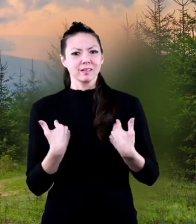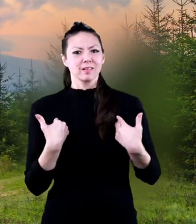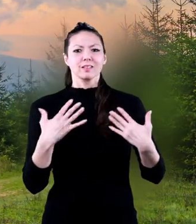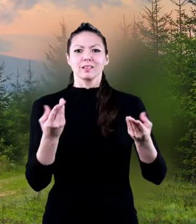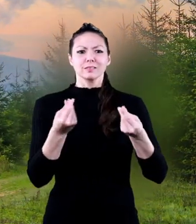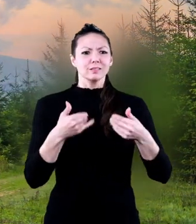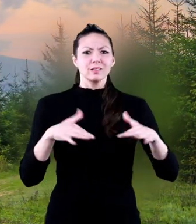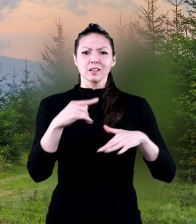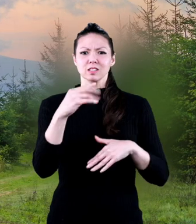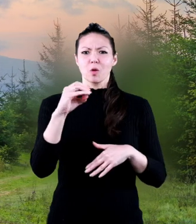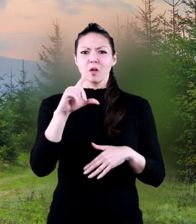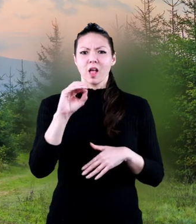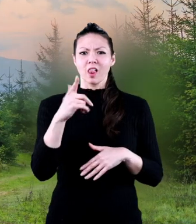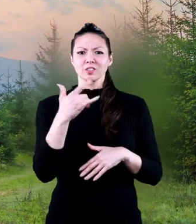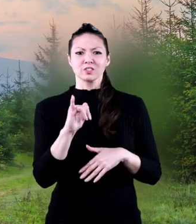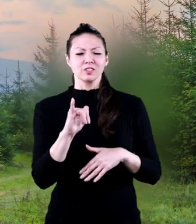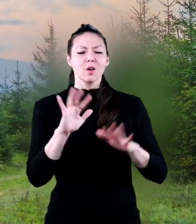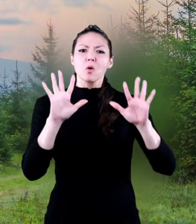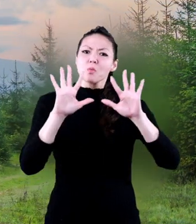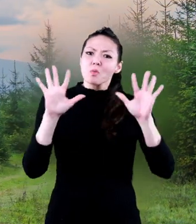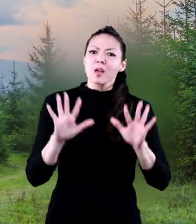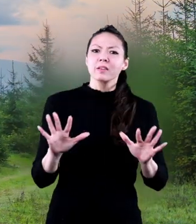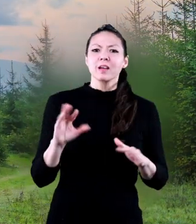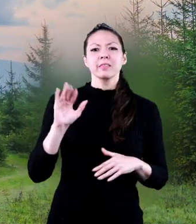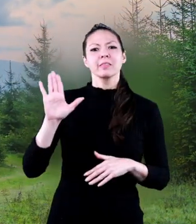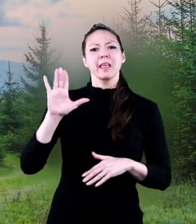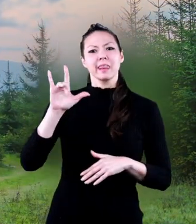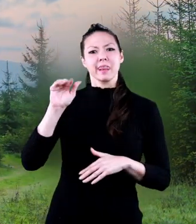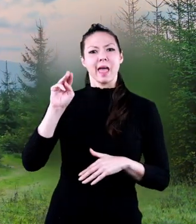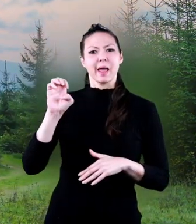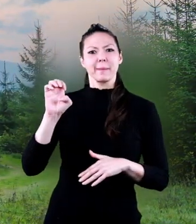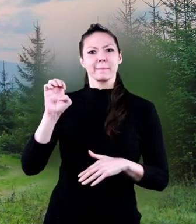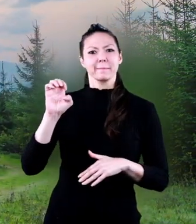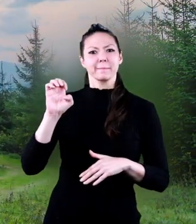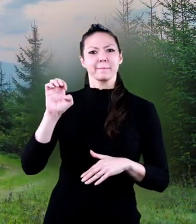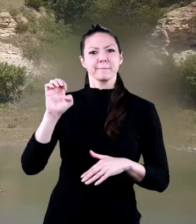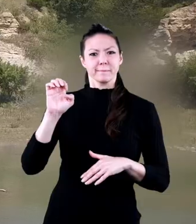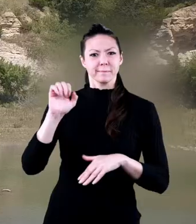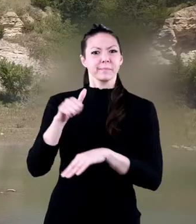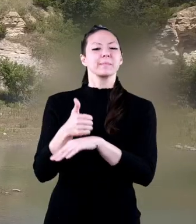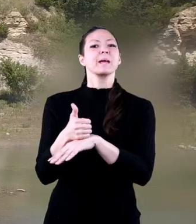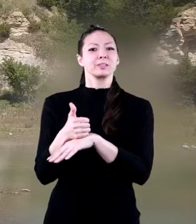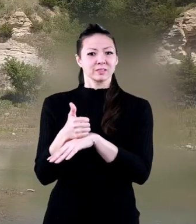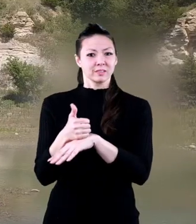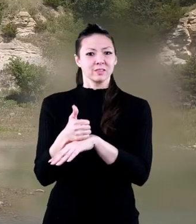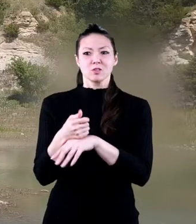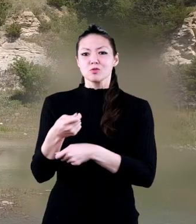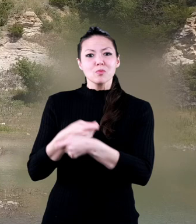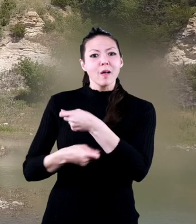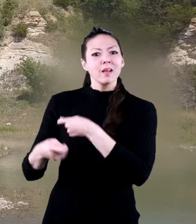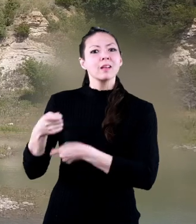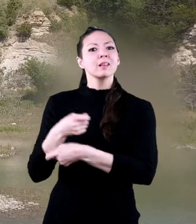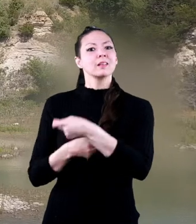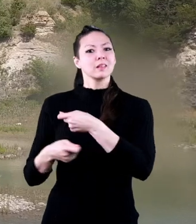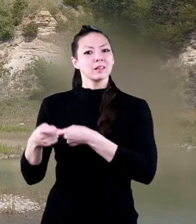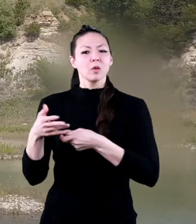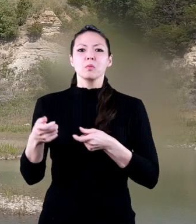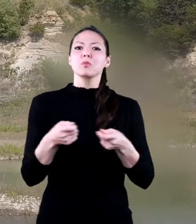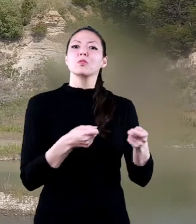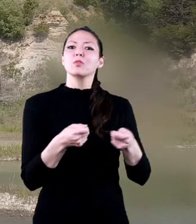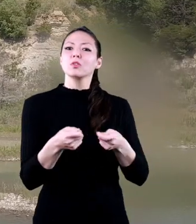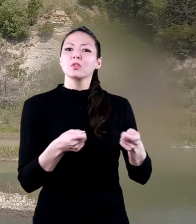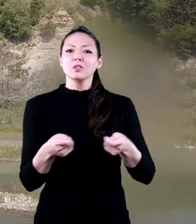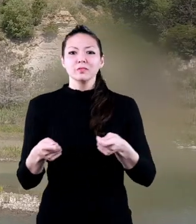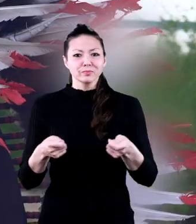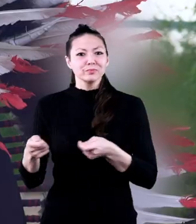animals, geology, weather, and climate. And to establish trade and